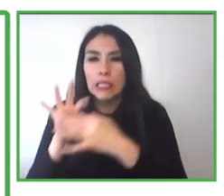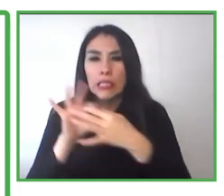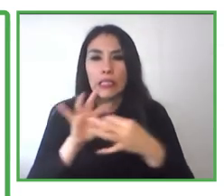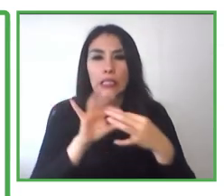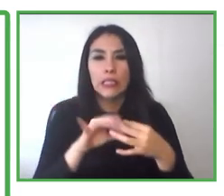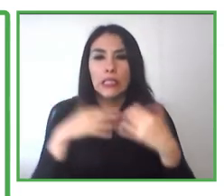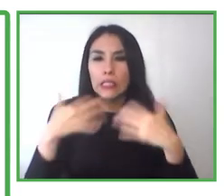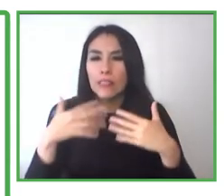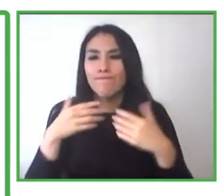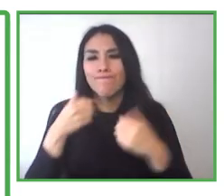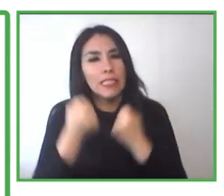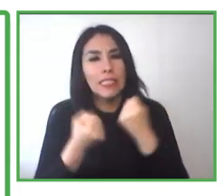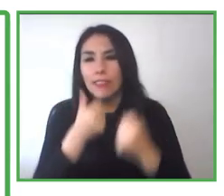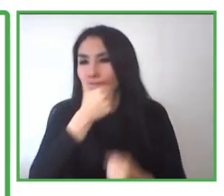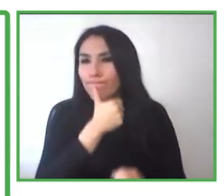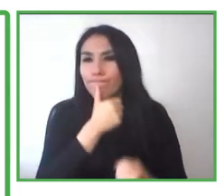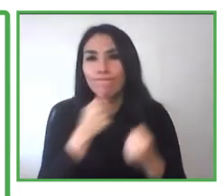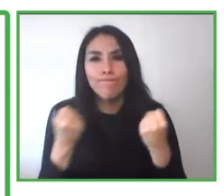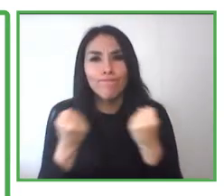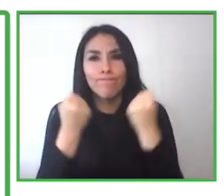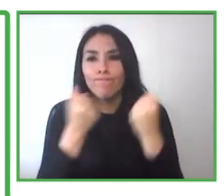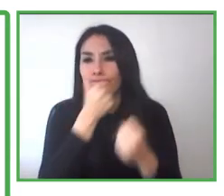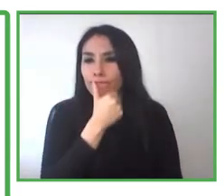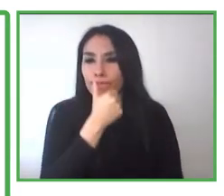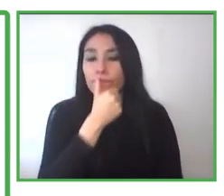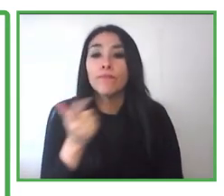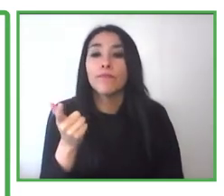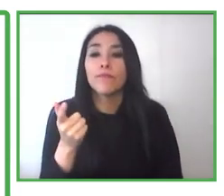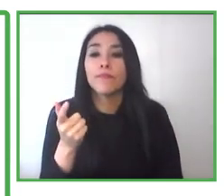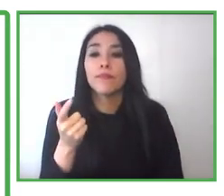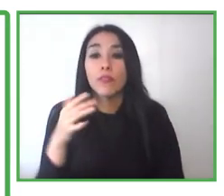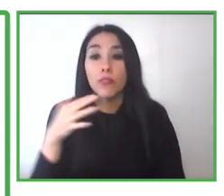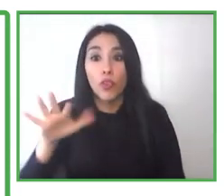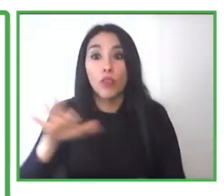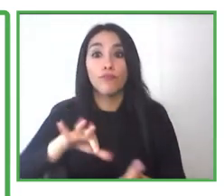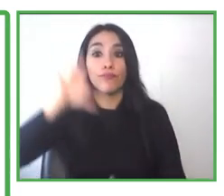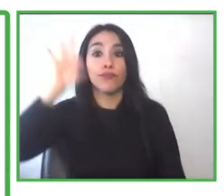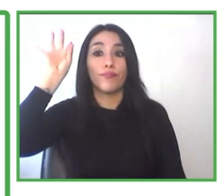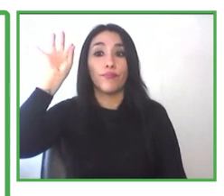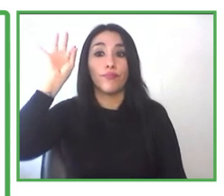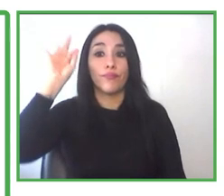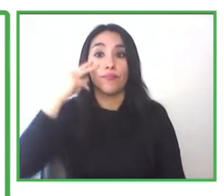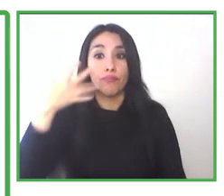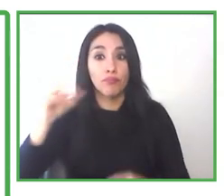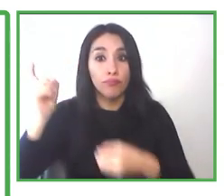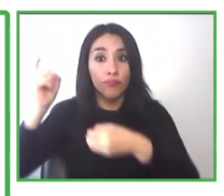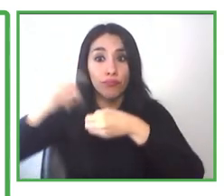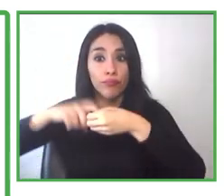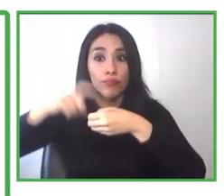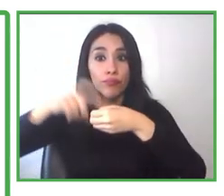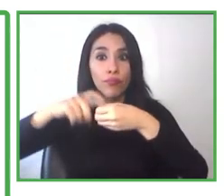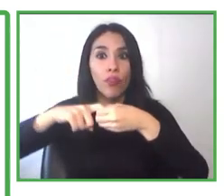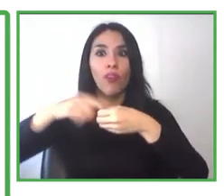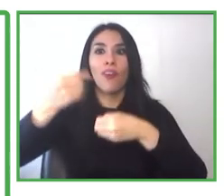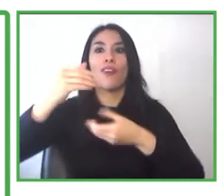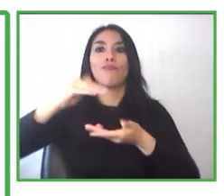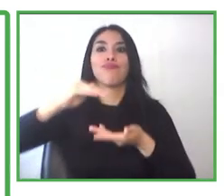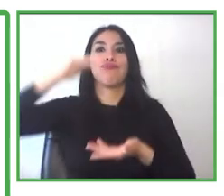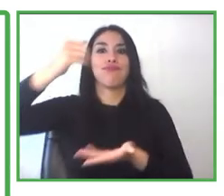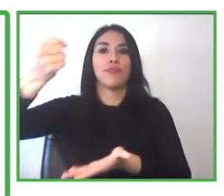try to, to be up to date and to be able to, to provide all the information they need, both from the